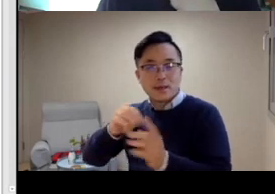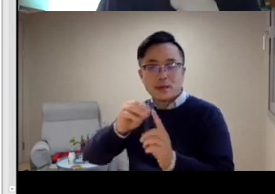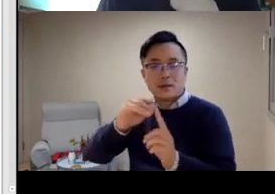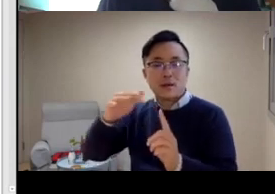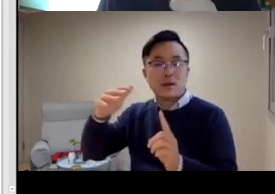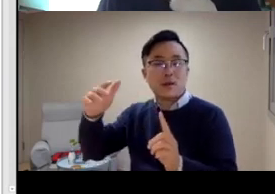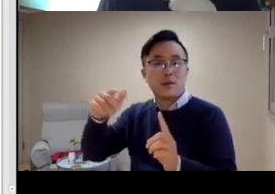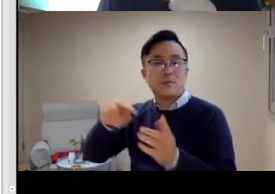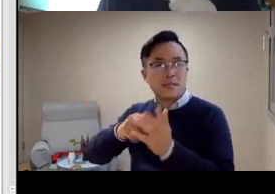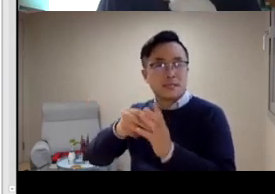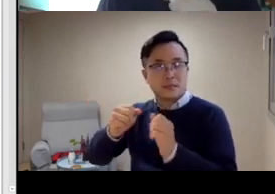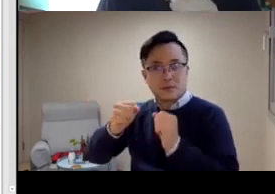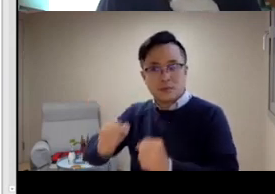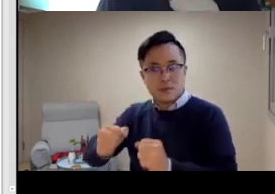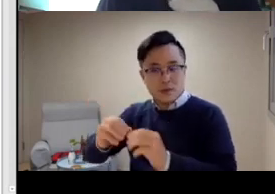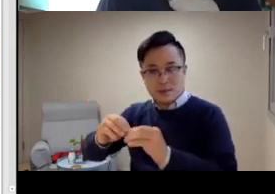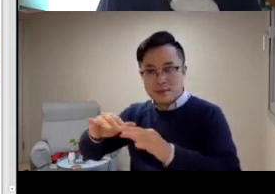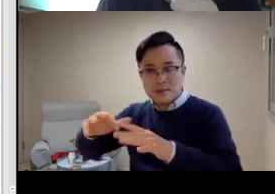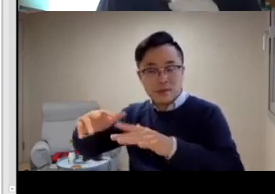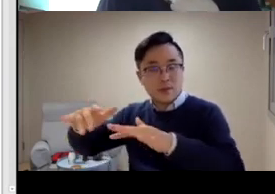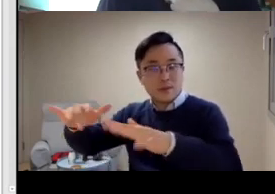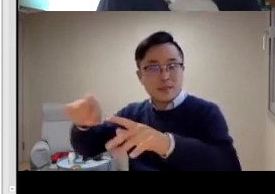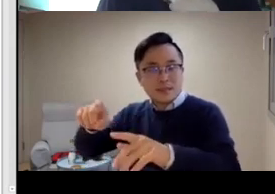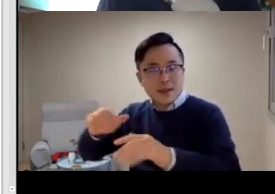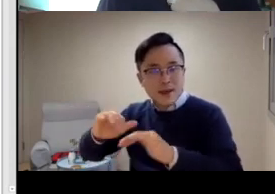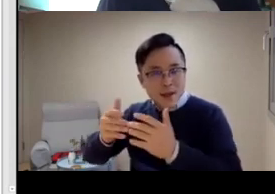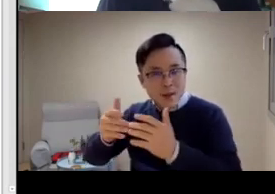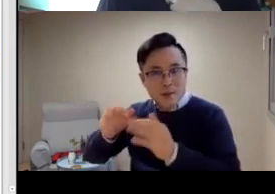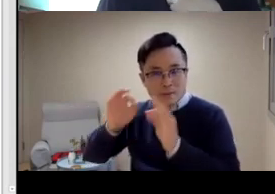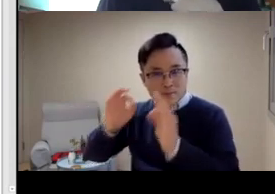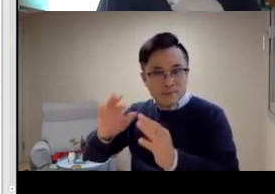Dandelion, which is